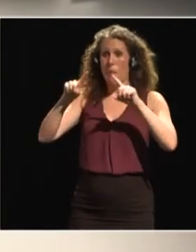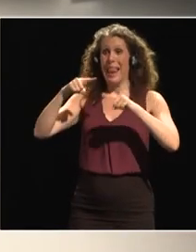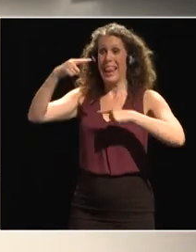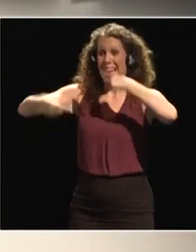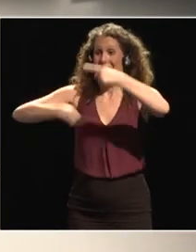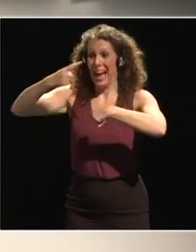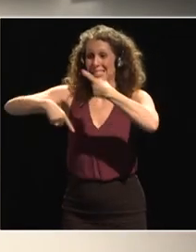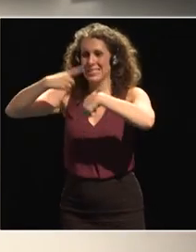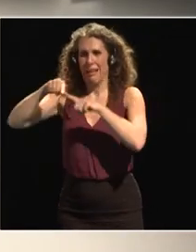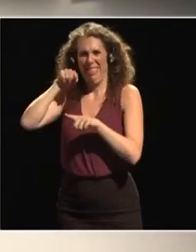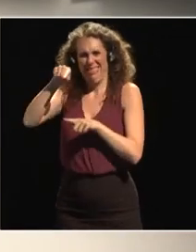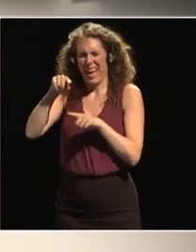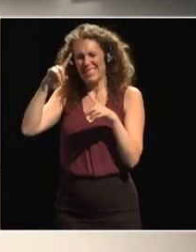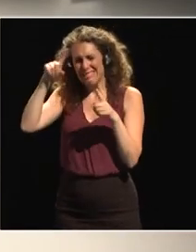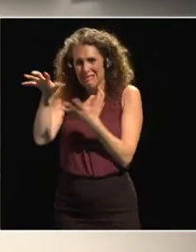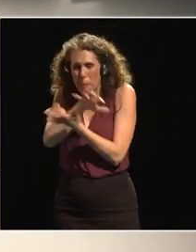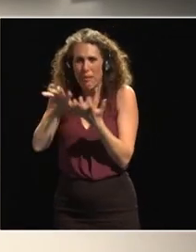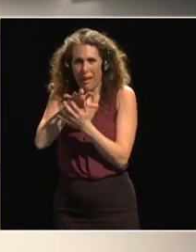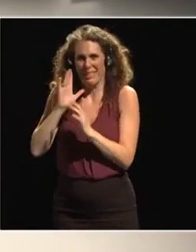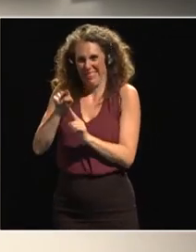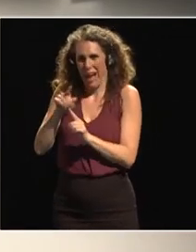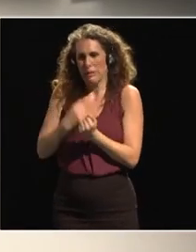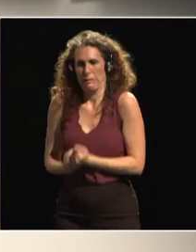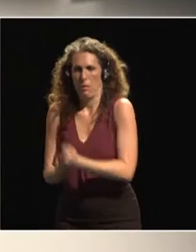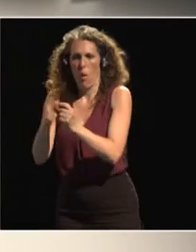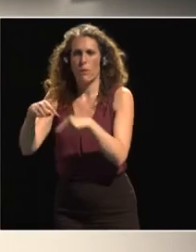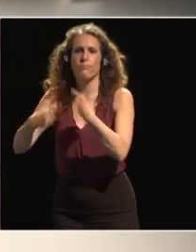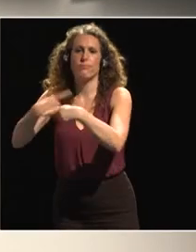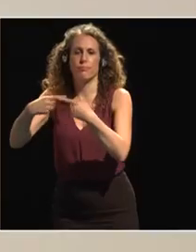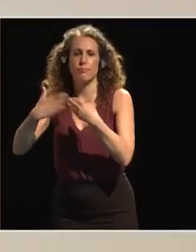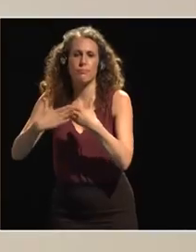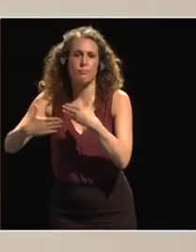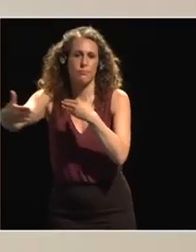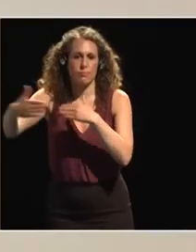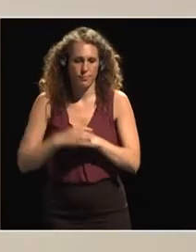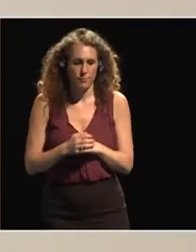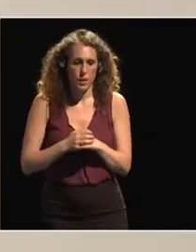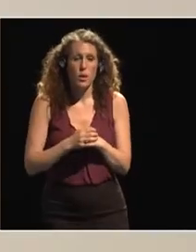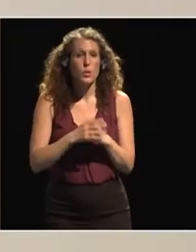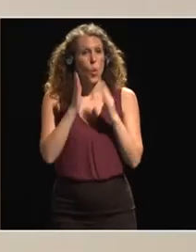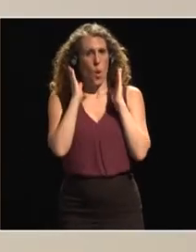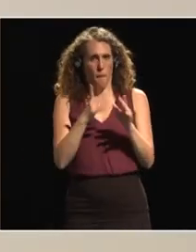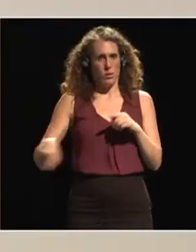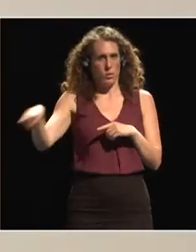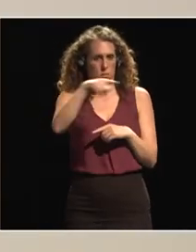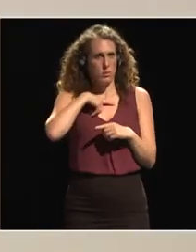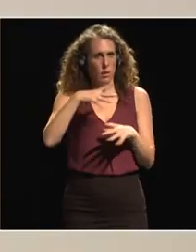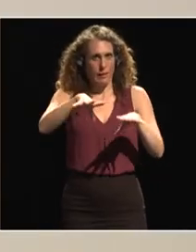and keep families in rural communities so to conclude we have to realize the potential of agriculture